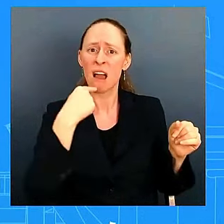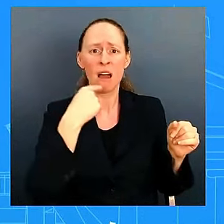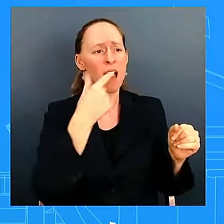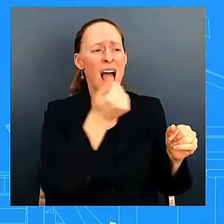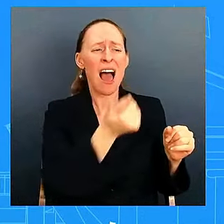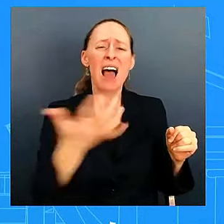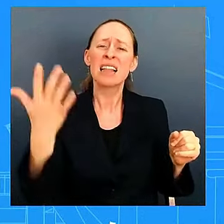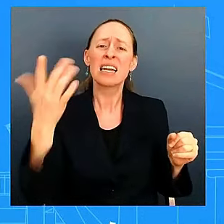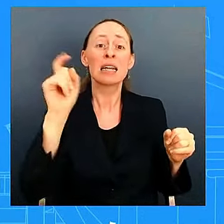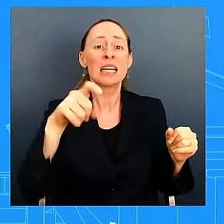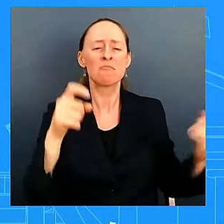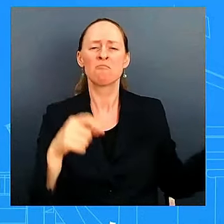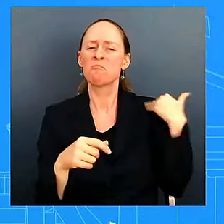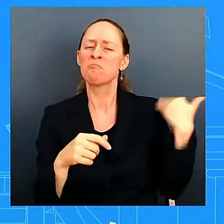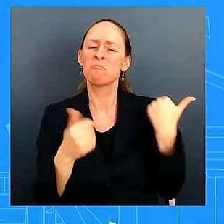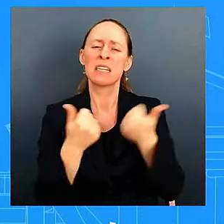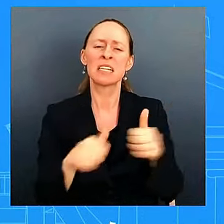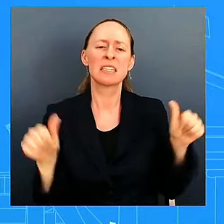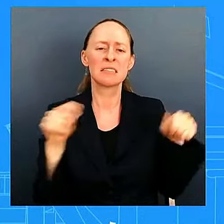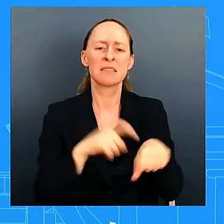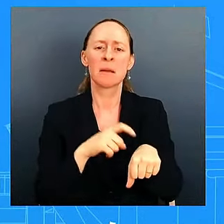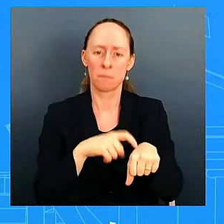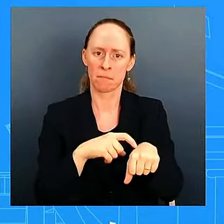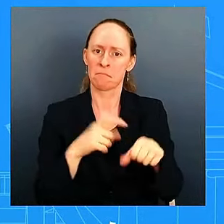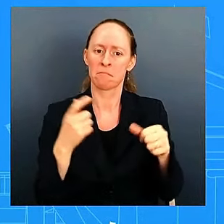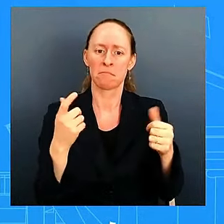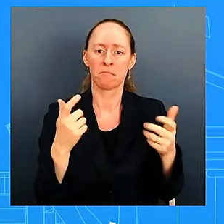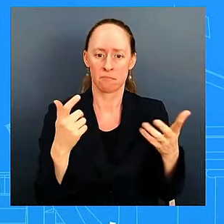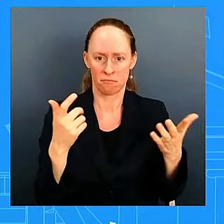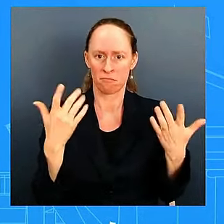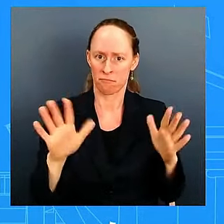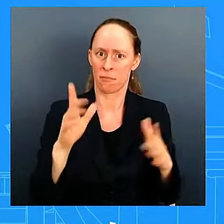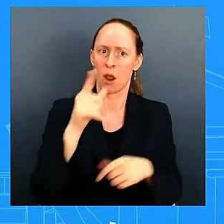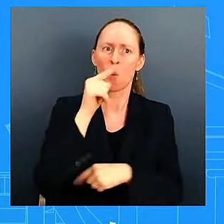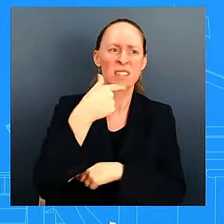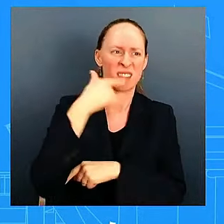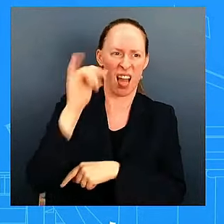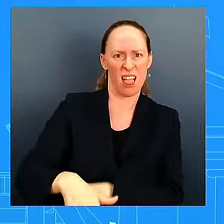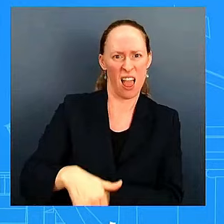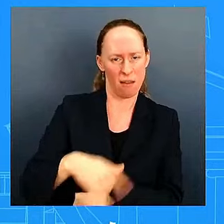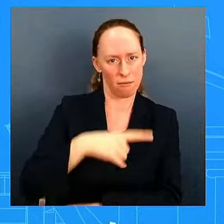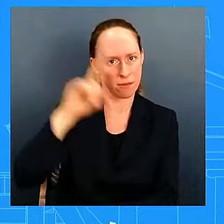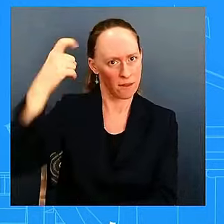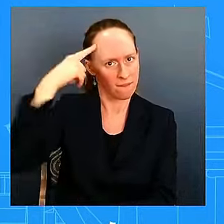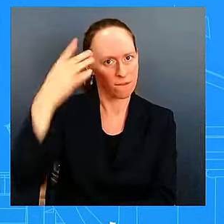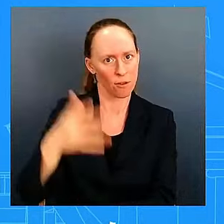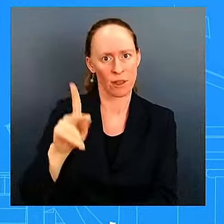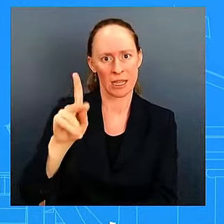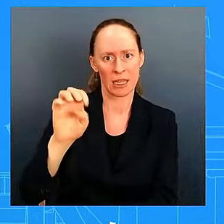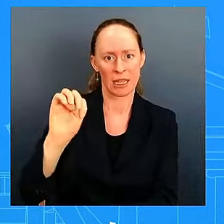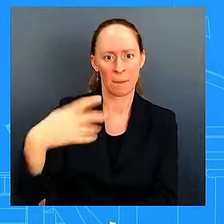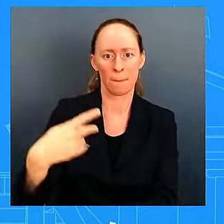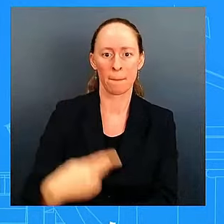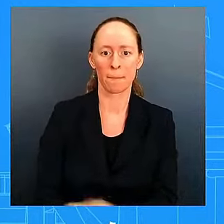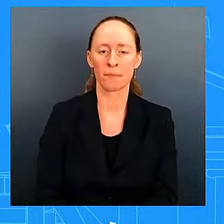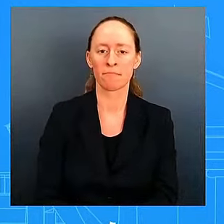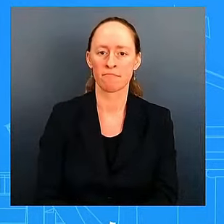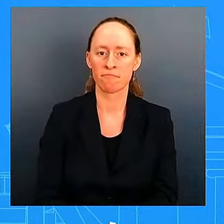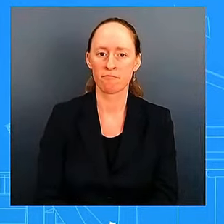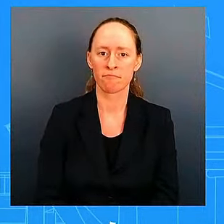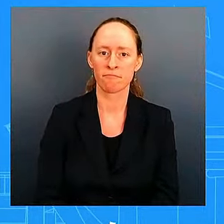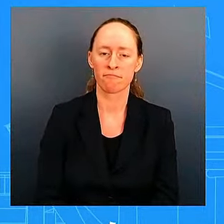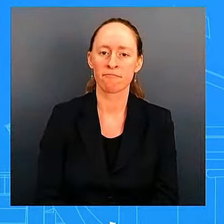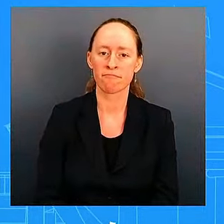kemp so this is to continue the fact checking that ed asked us to do all right go ahead thanks green um overseas